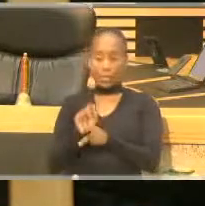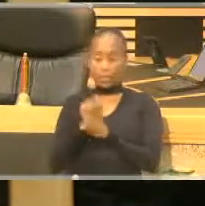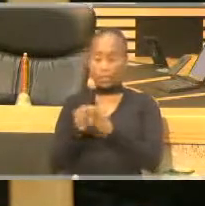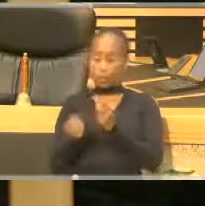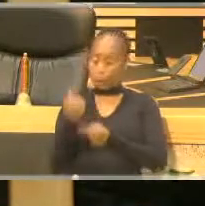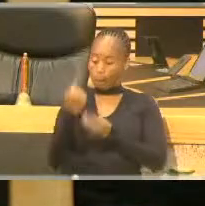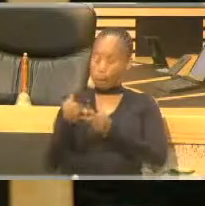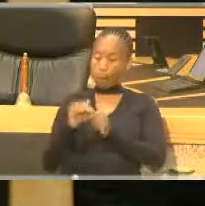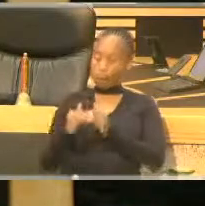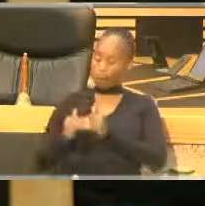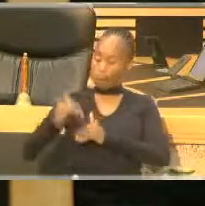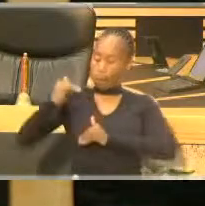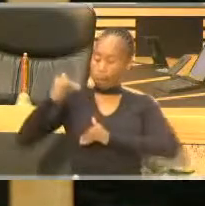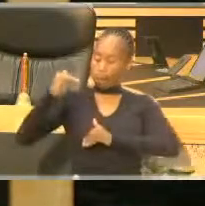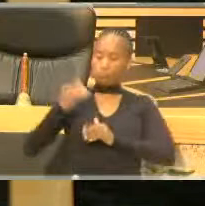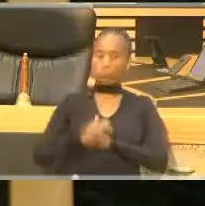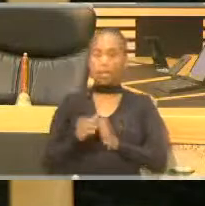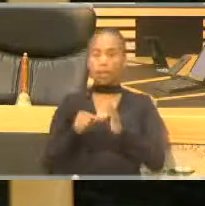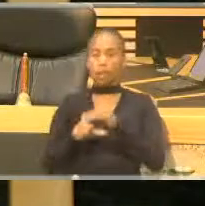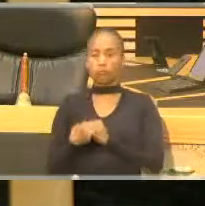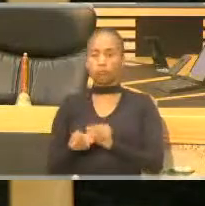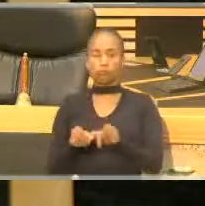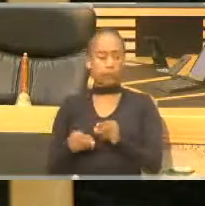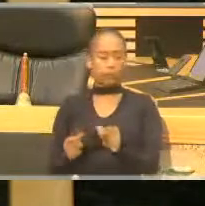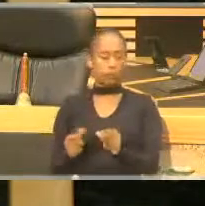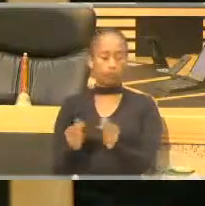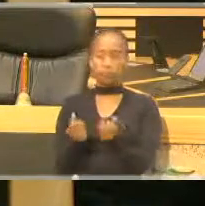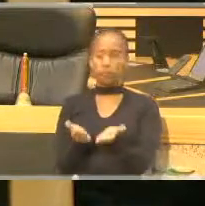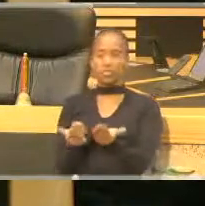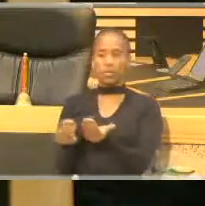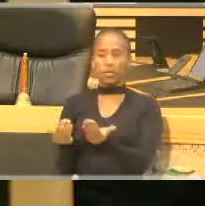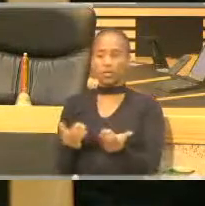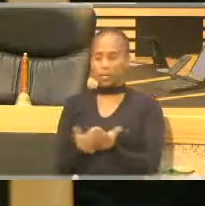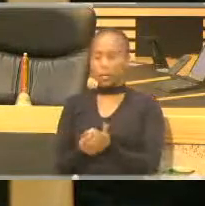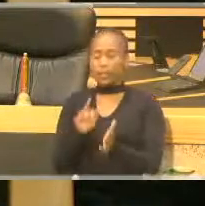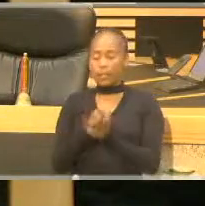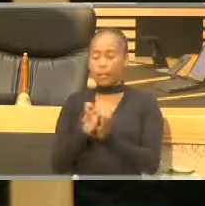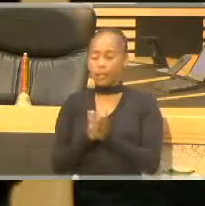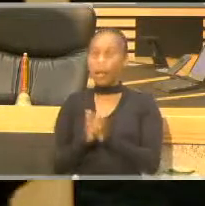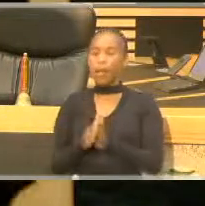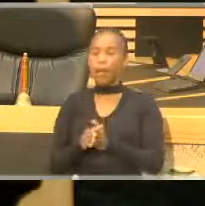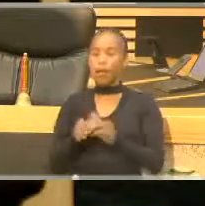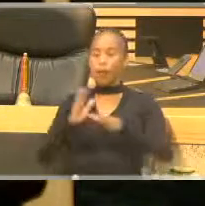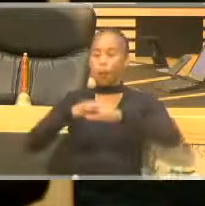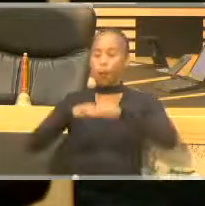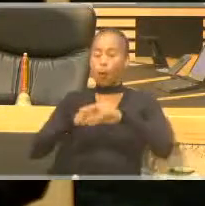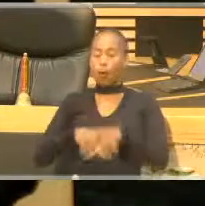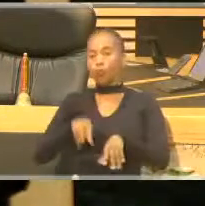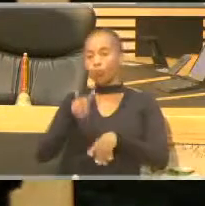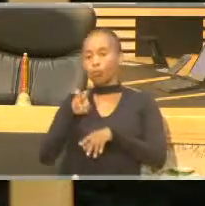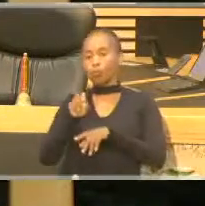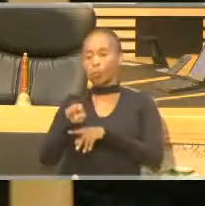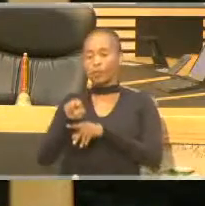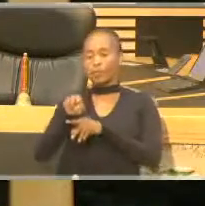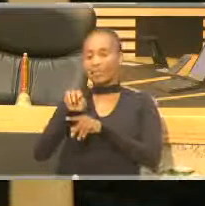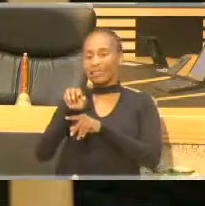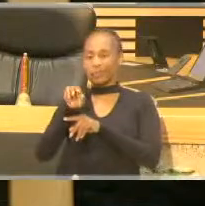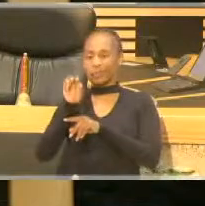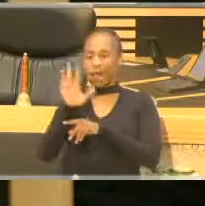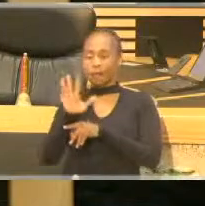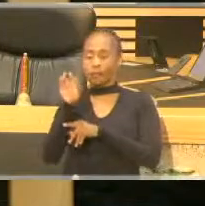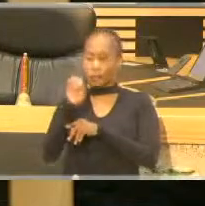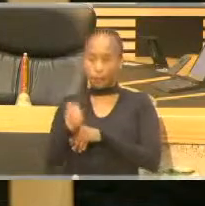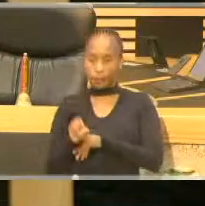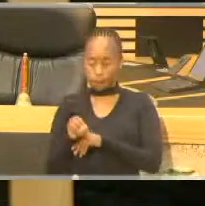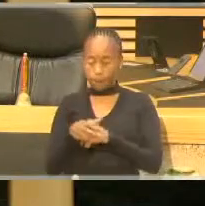much higher rate than expected, with notable excess of 200% in manufacturing. Agriculture is one